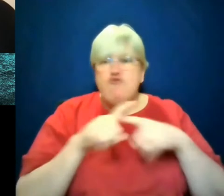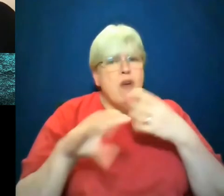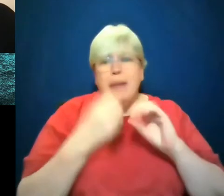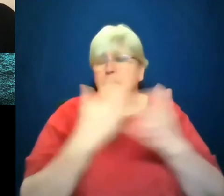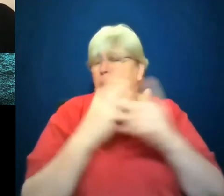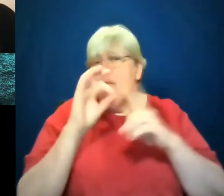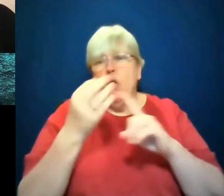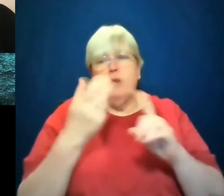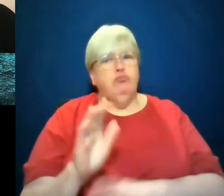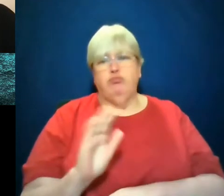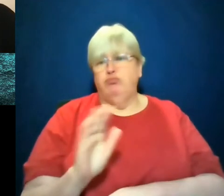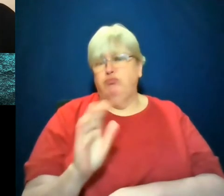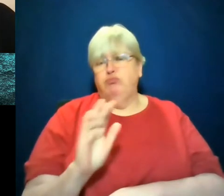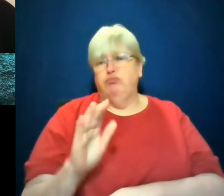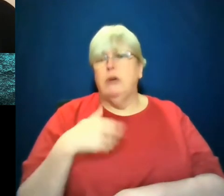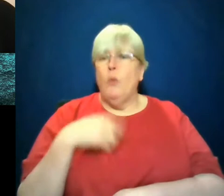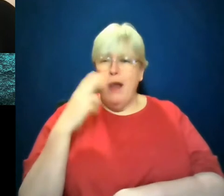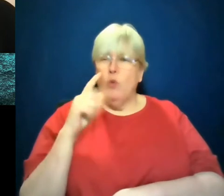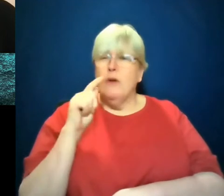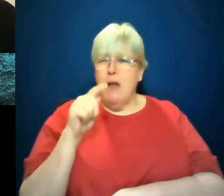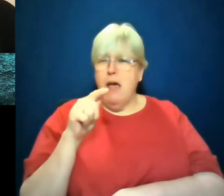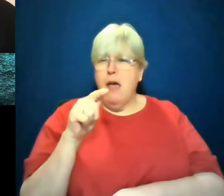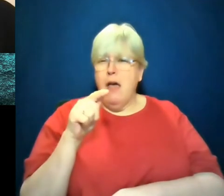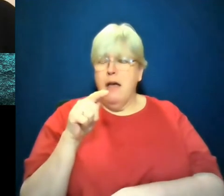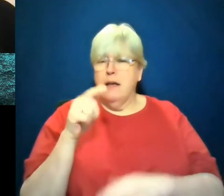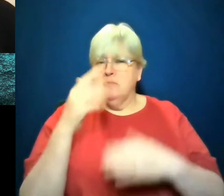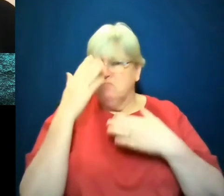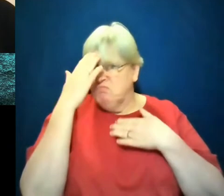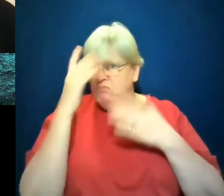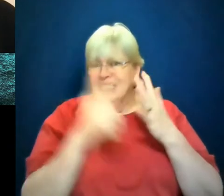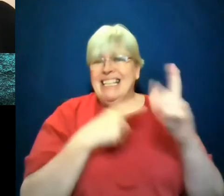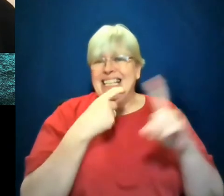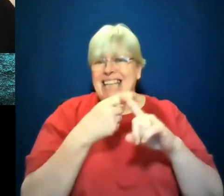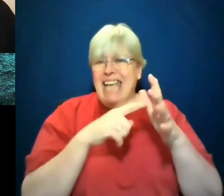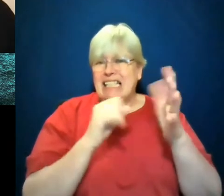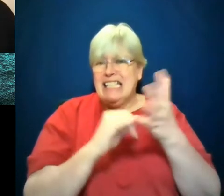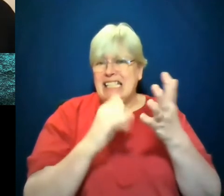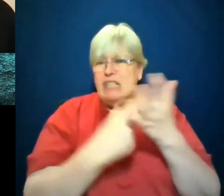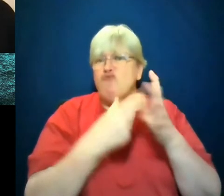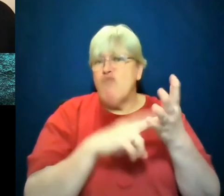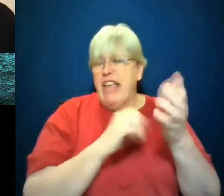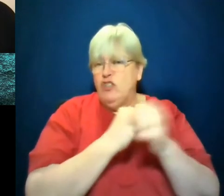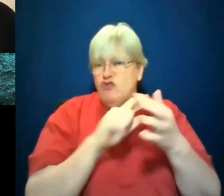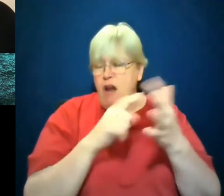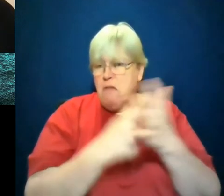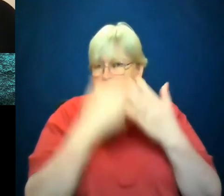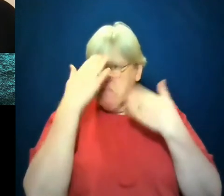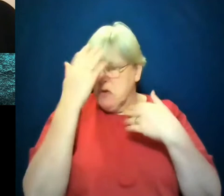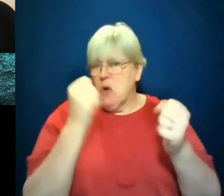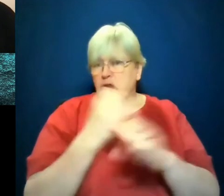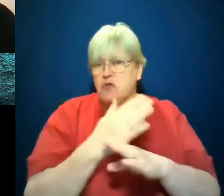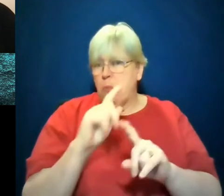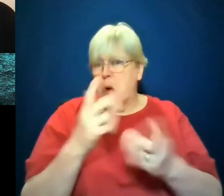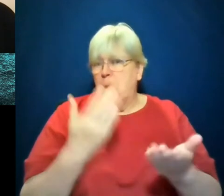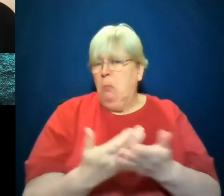necessarily. It's just that when I looked at, I didn't know what Texas Rangers did every day, if I'm being honest with you. When I came up with this idea to tell a story about a